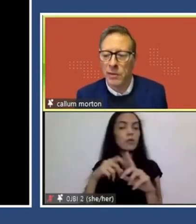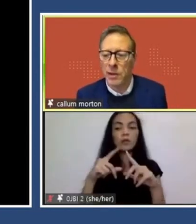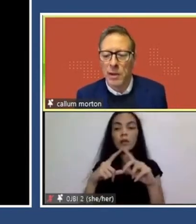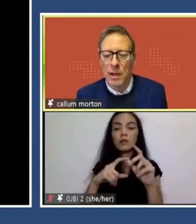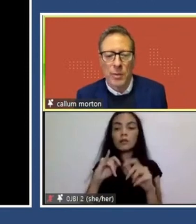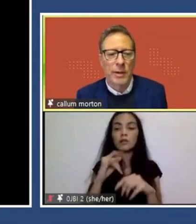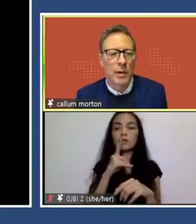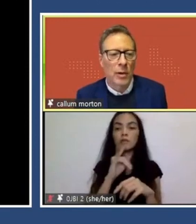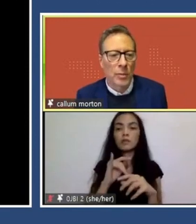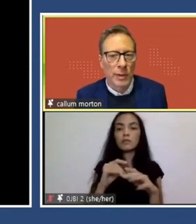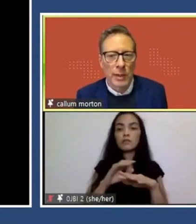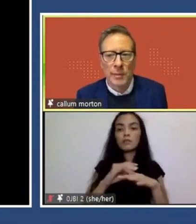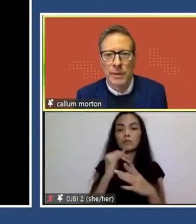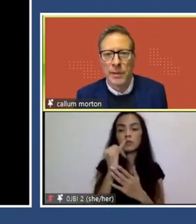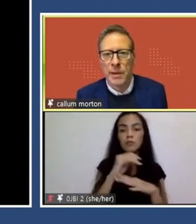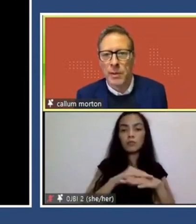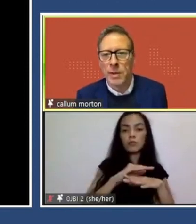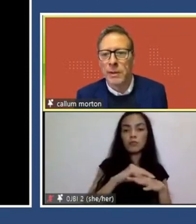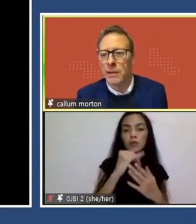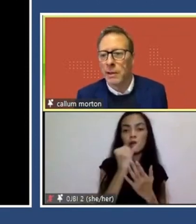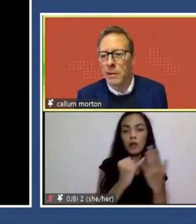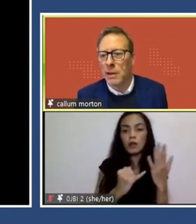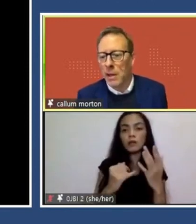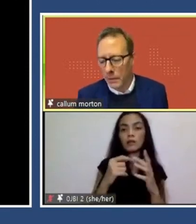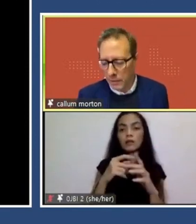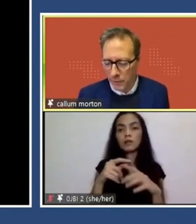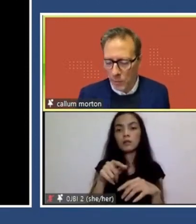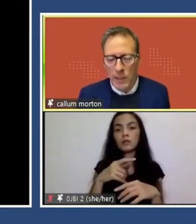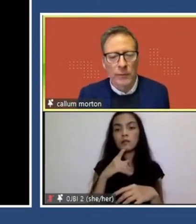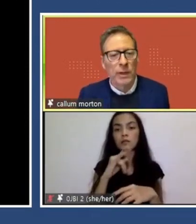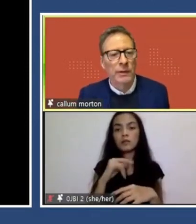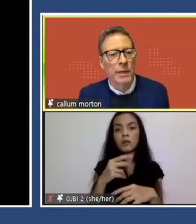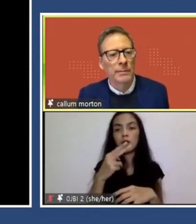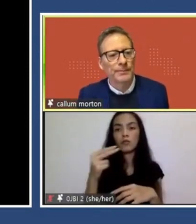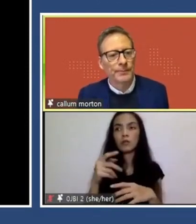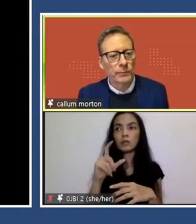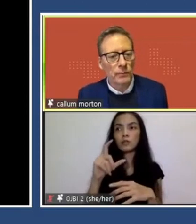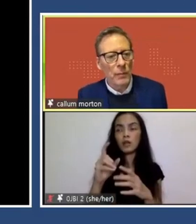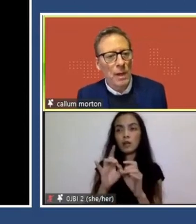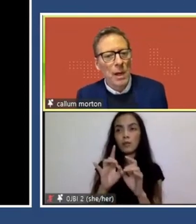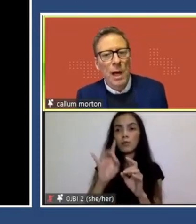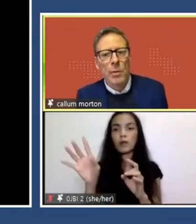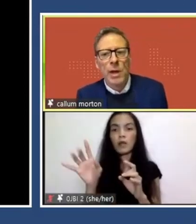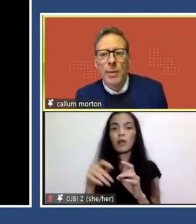how the arts are valued. I know we're not alone, but it does seem to me that Indonesia has a different way of looking at that.